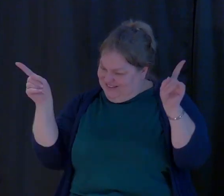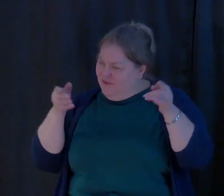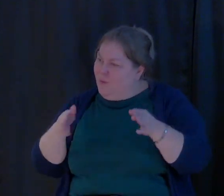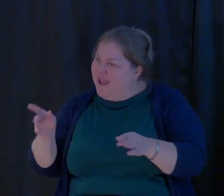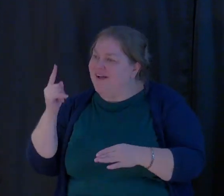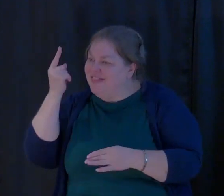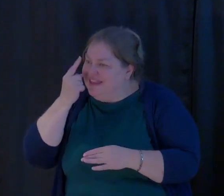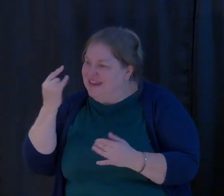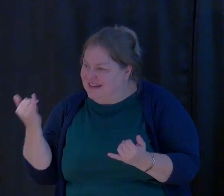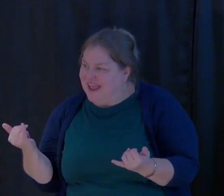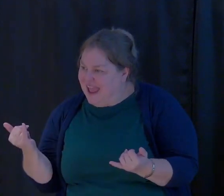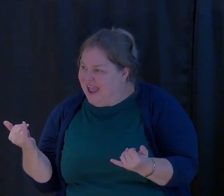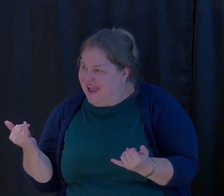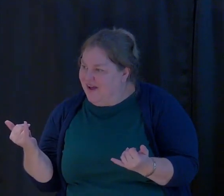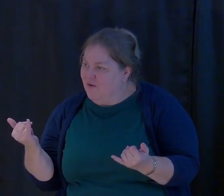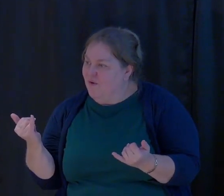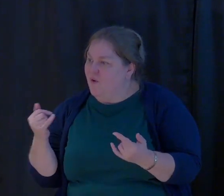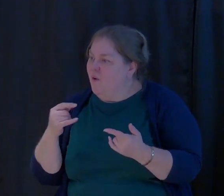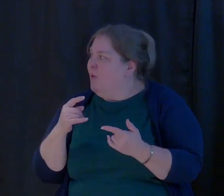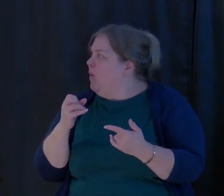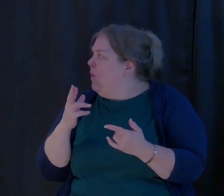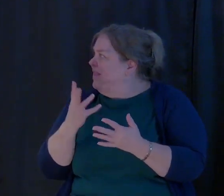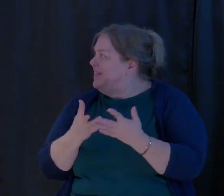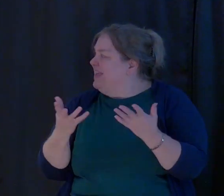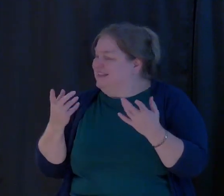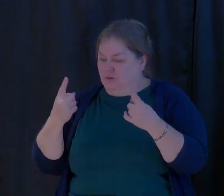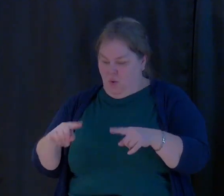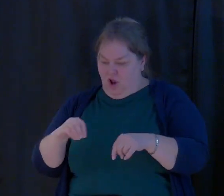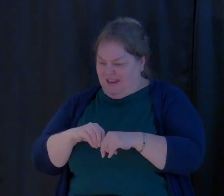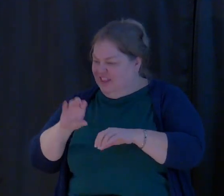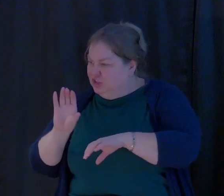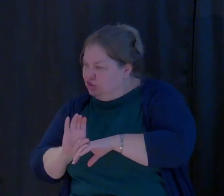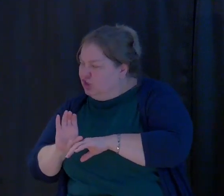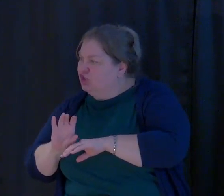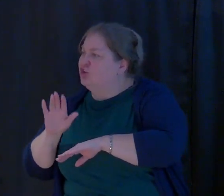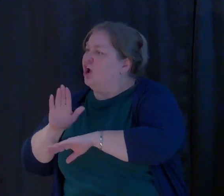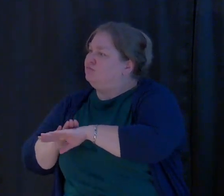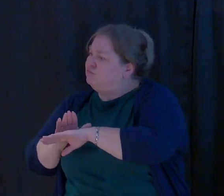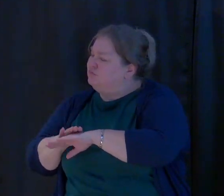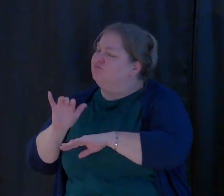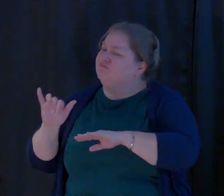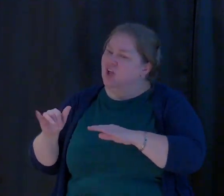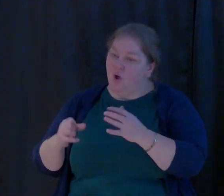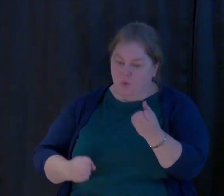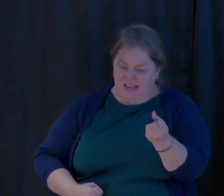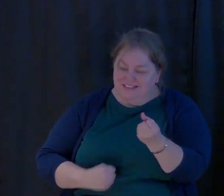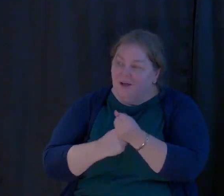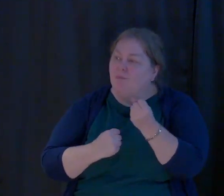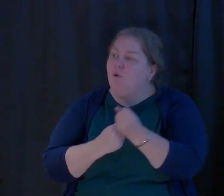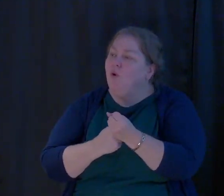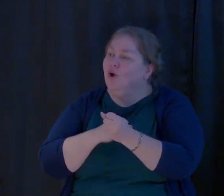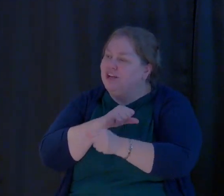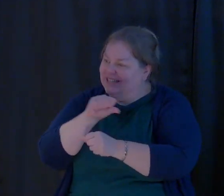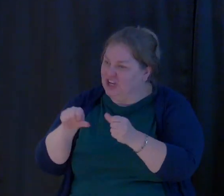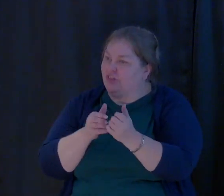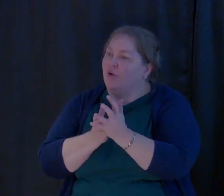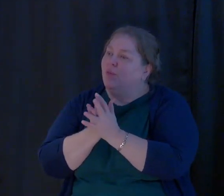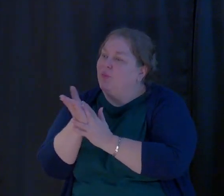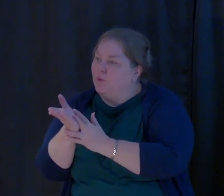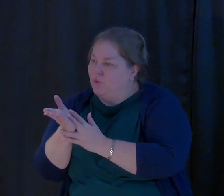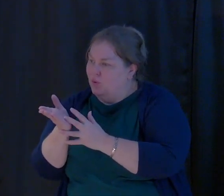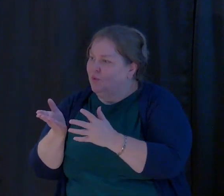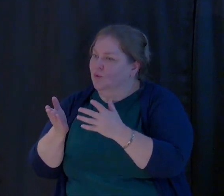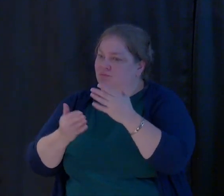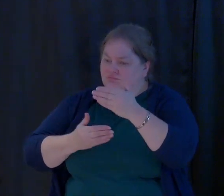verse or some other topic or thing going on in the church. And we support each other that. And we